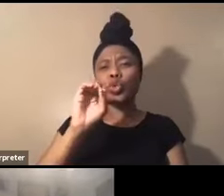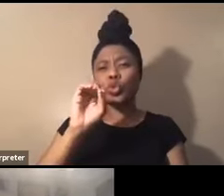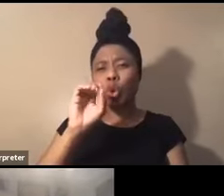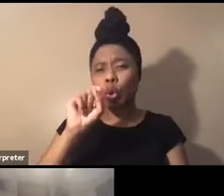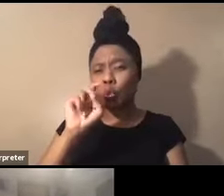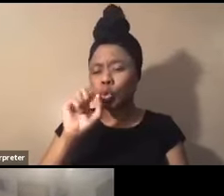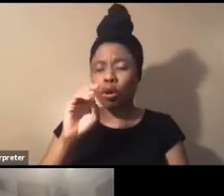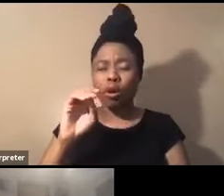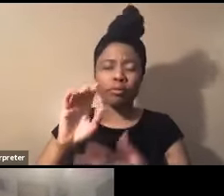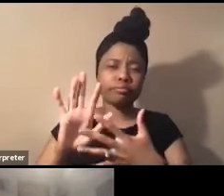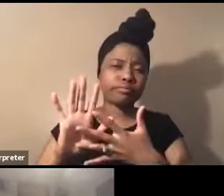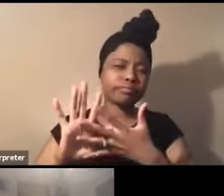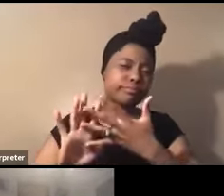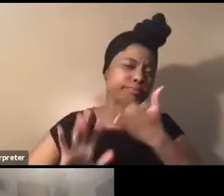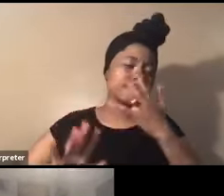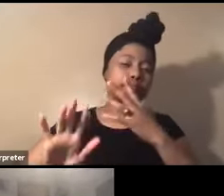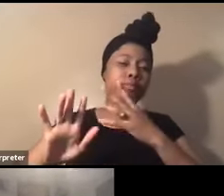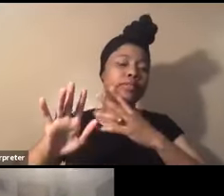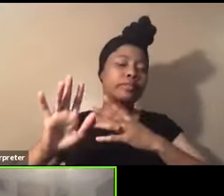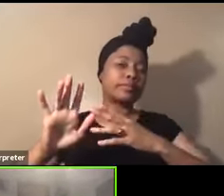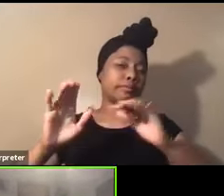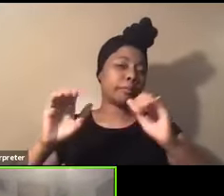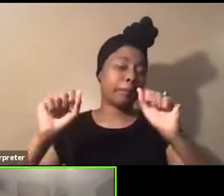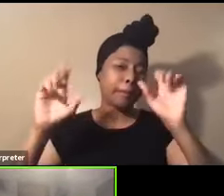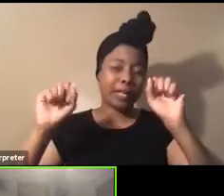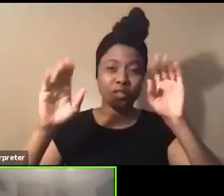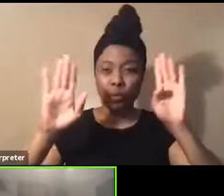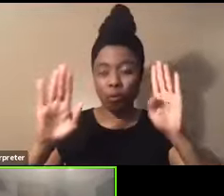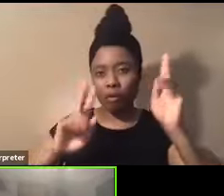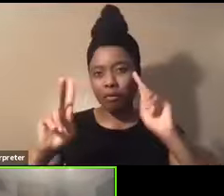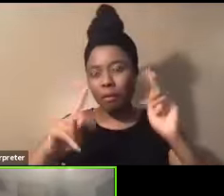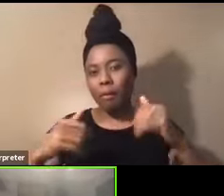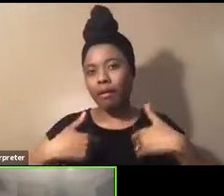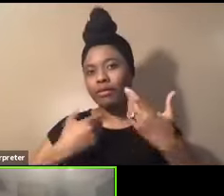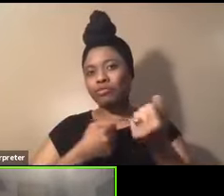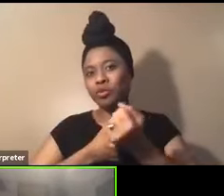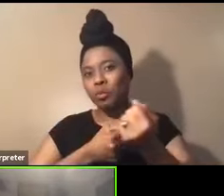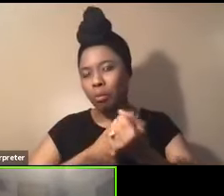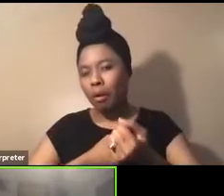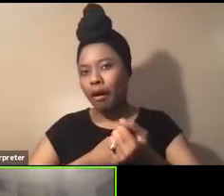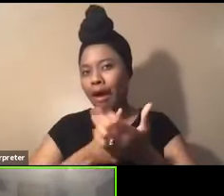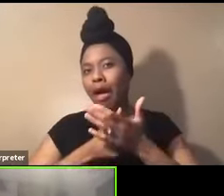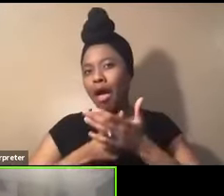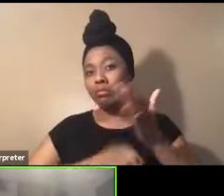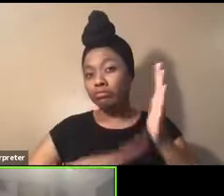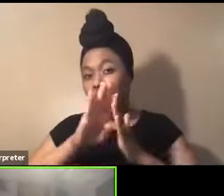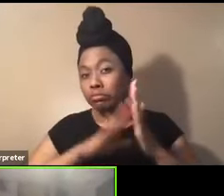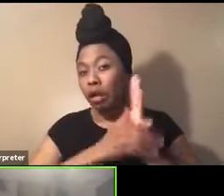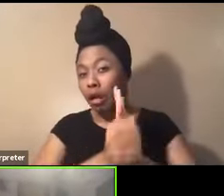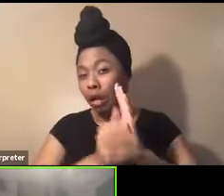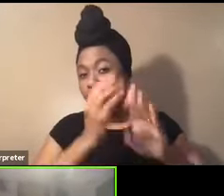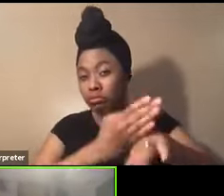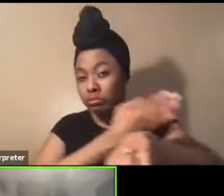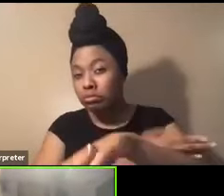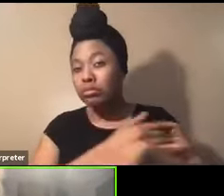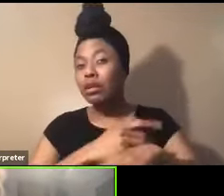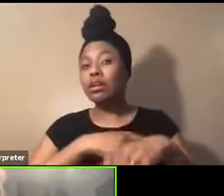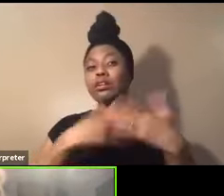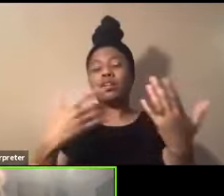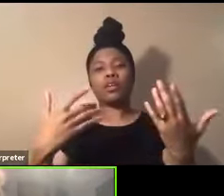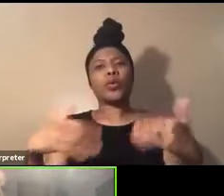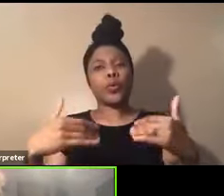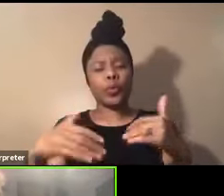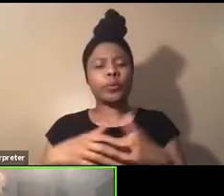just some wonderful people that, you know, were there that helped us grow and develop ourselves and our skills and our talent.